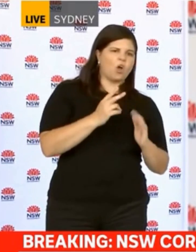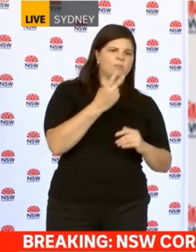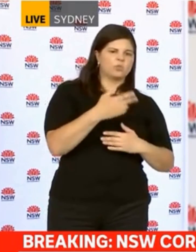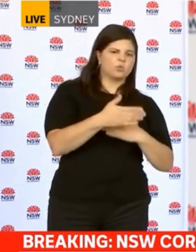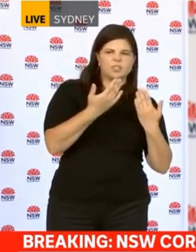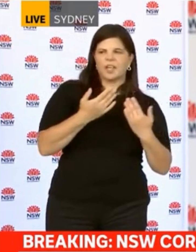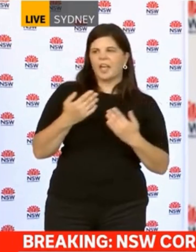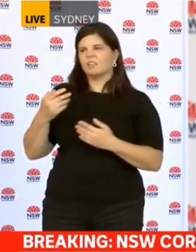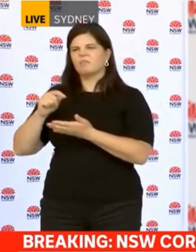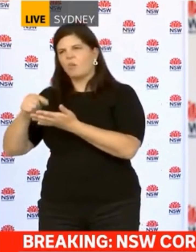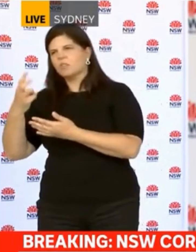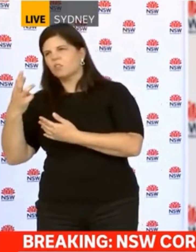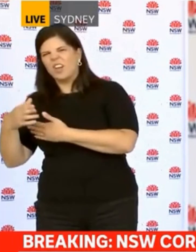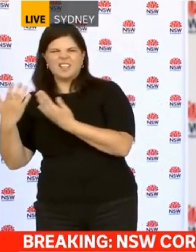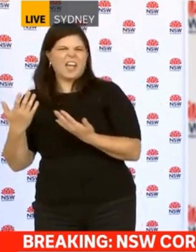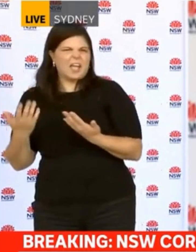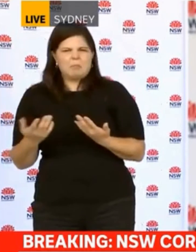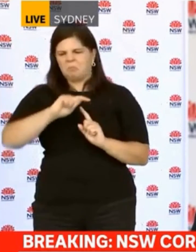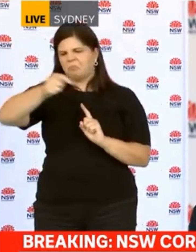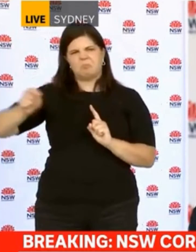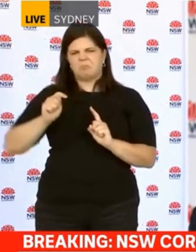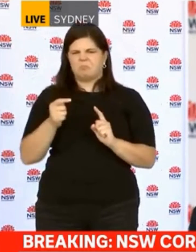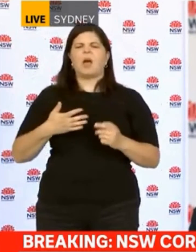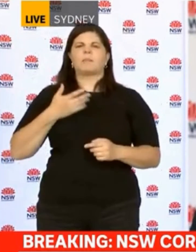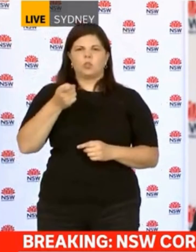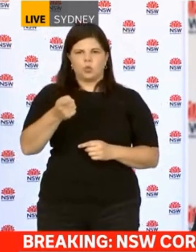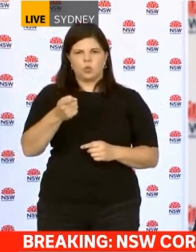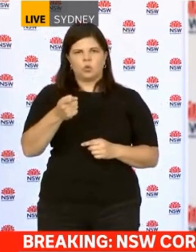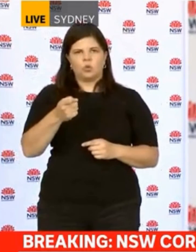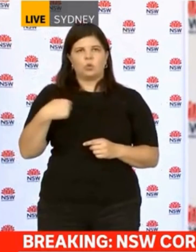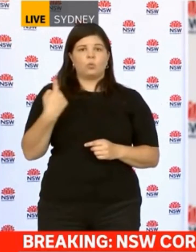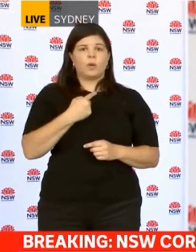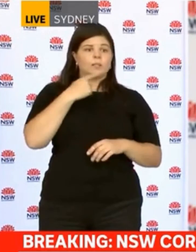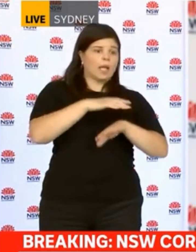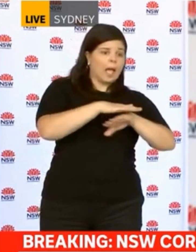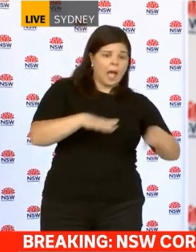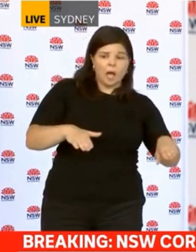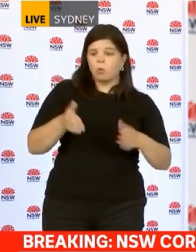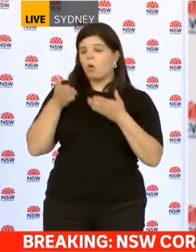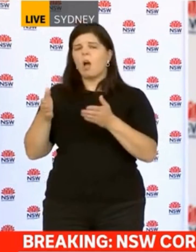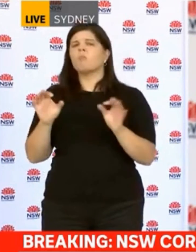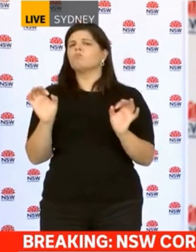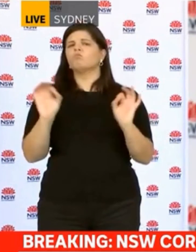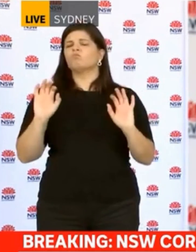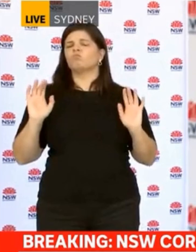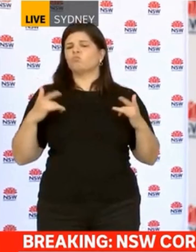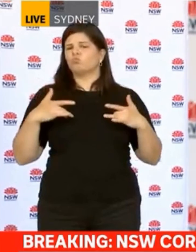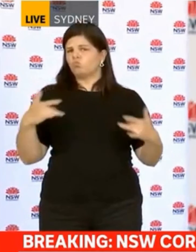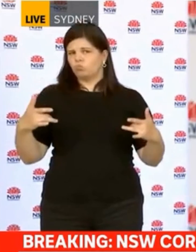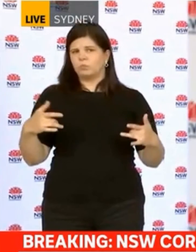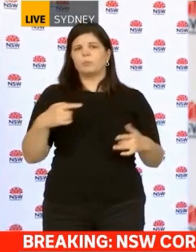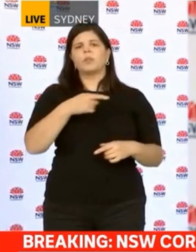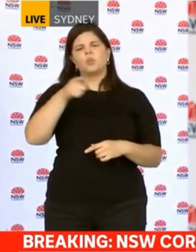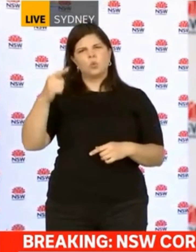them. We certainly don't want to discourage any activity, so long as it's done in a COVID-safe way. But some of the restrictions we've put in